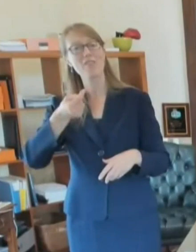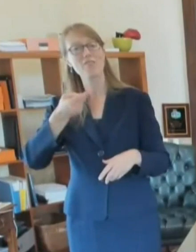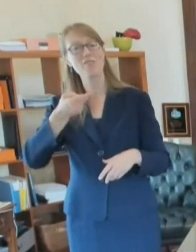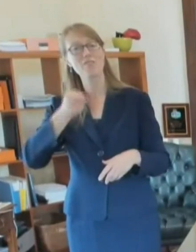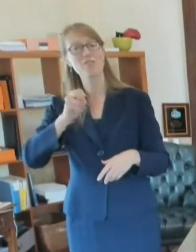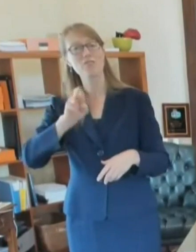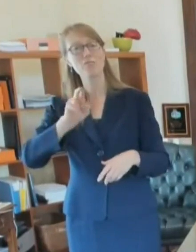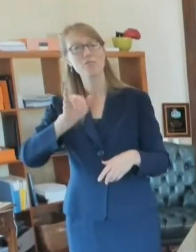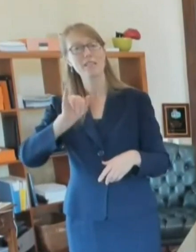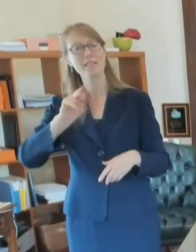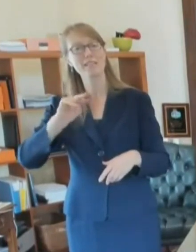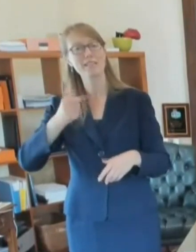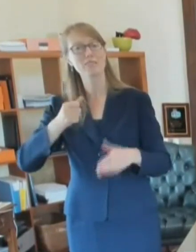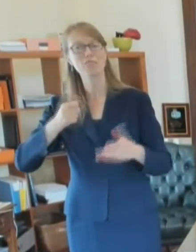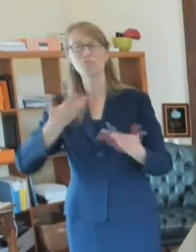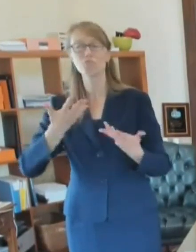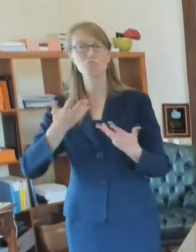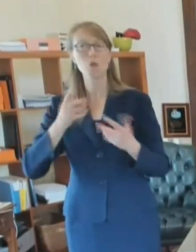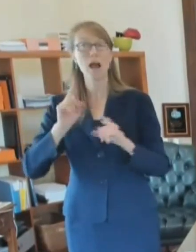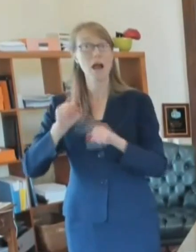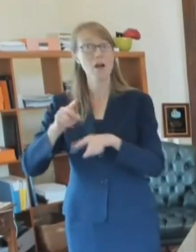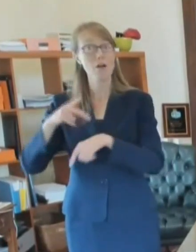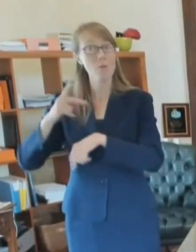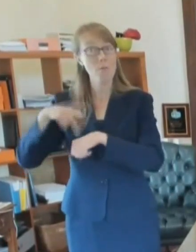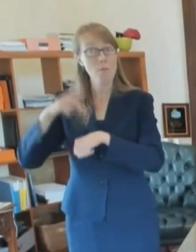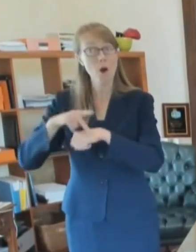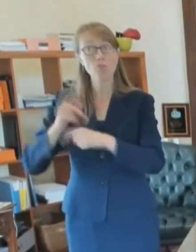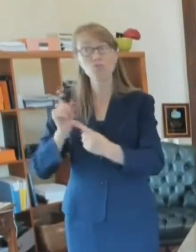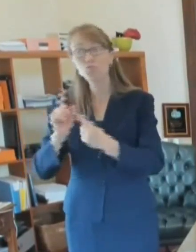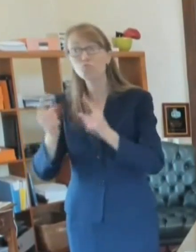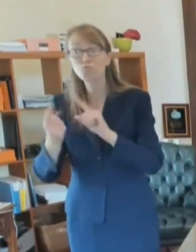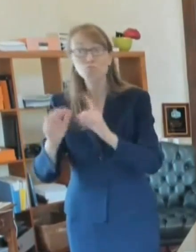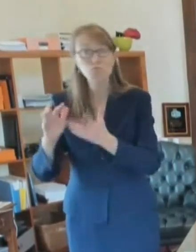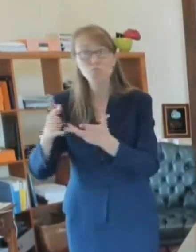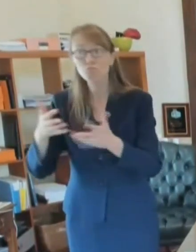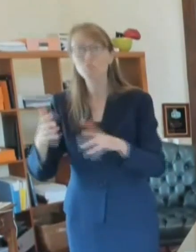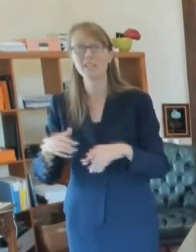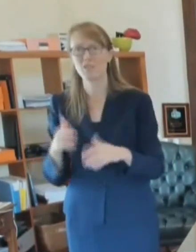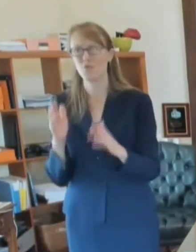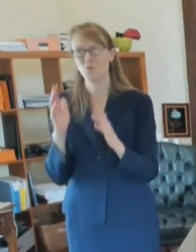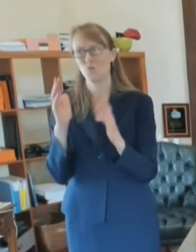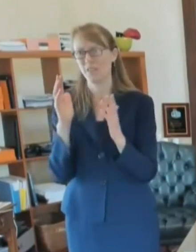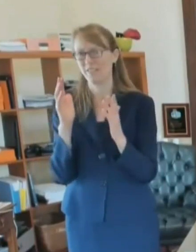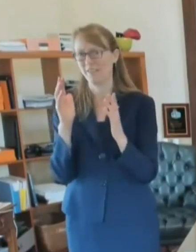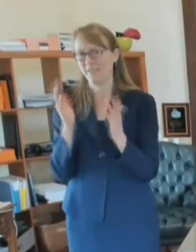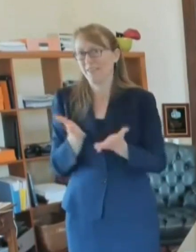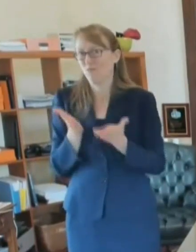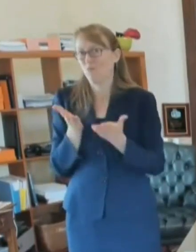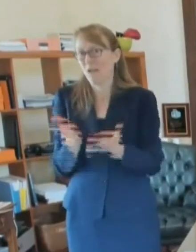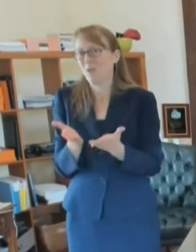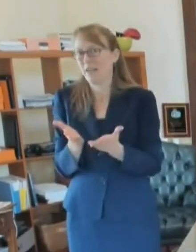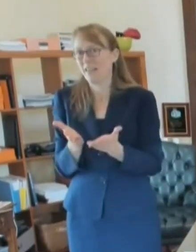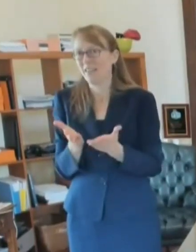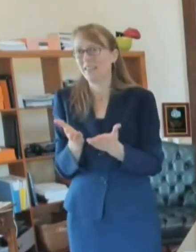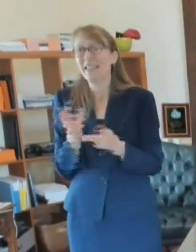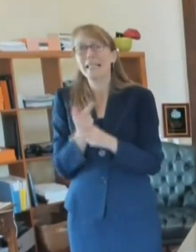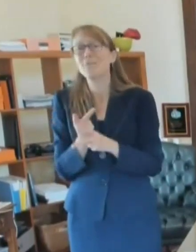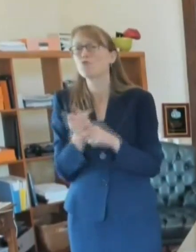park, those personal social gatherings, we are really recommending that you keep those as small as possible,